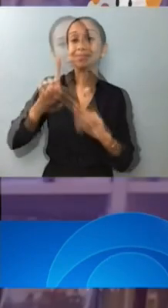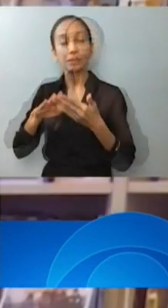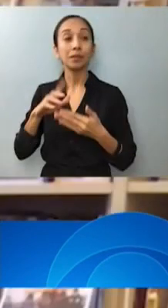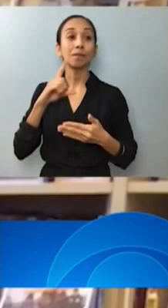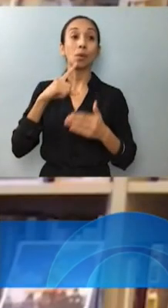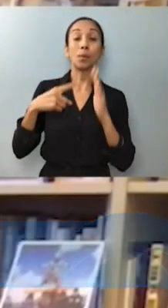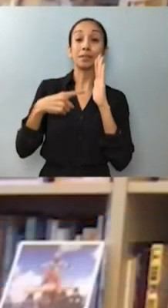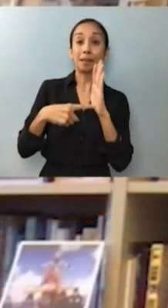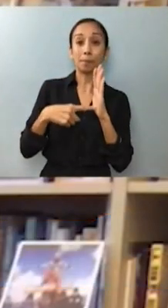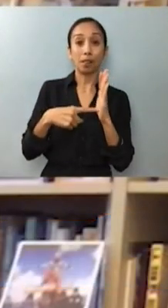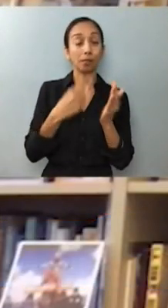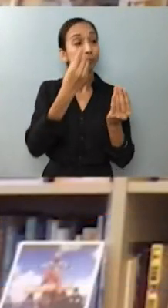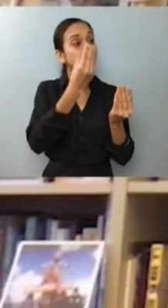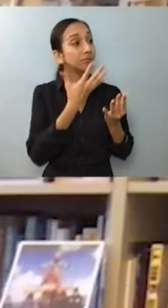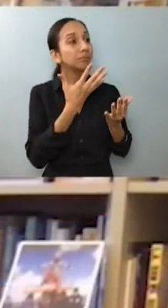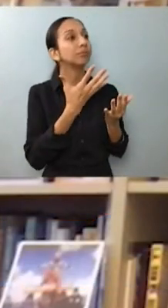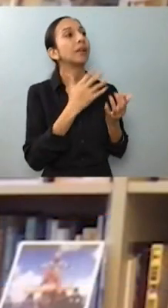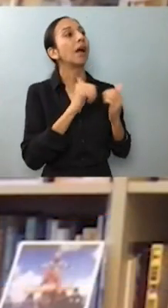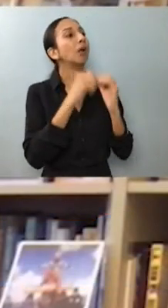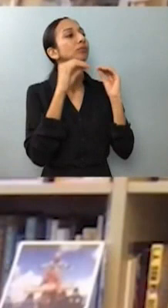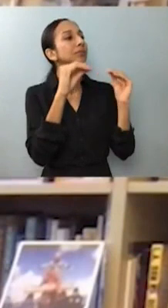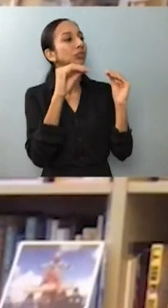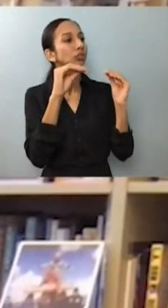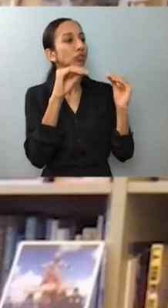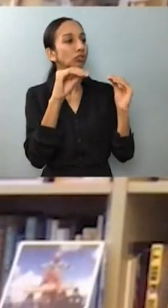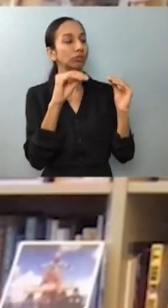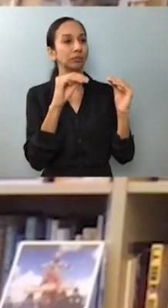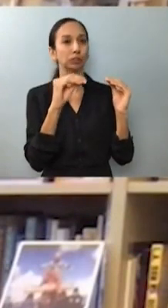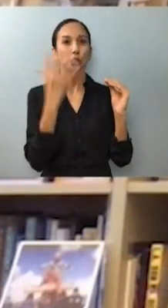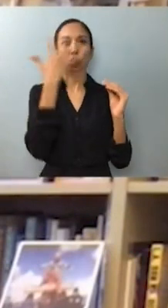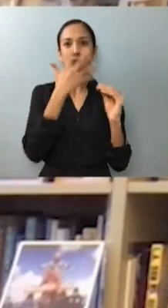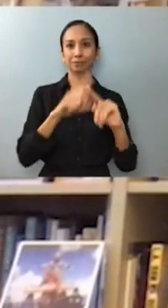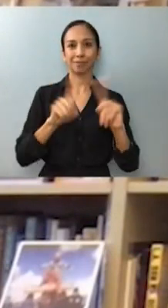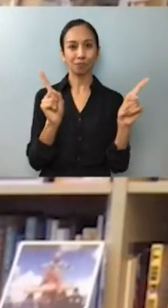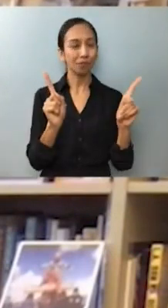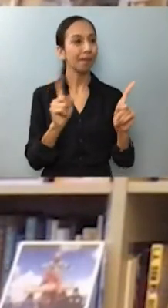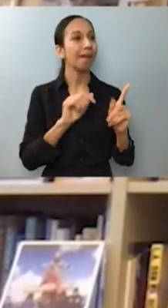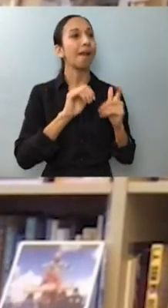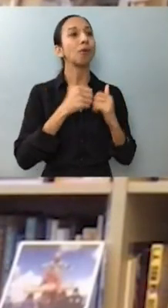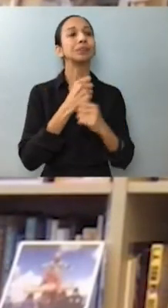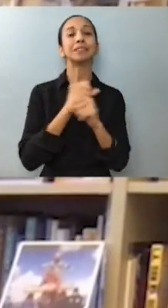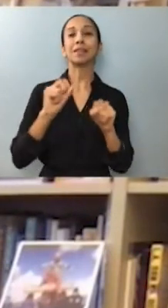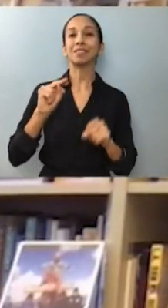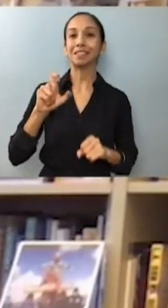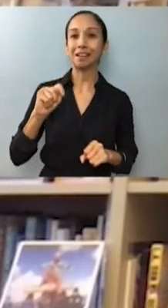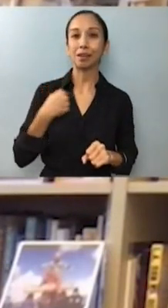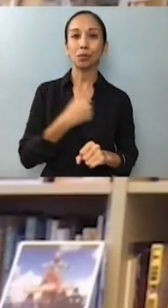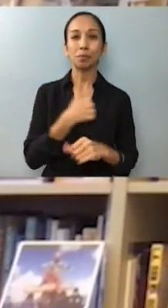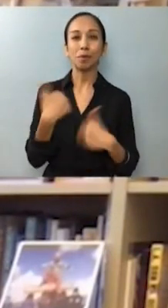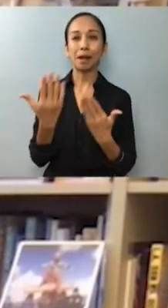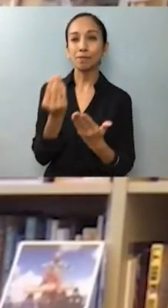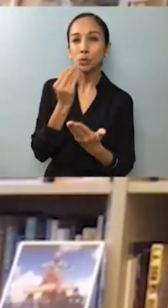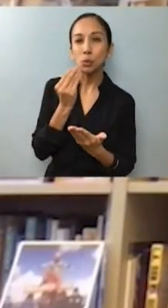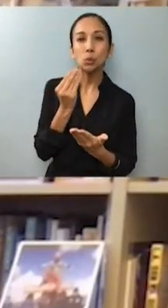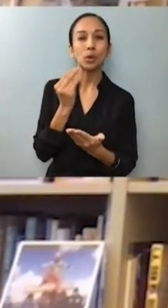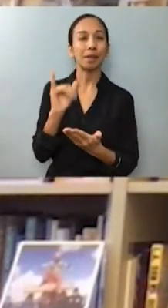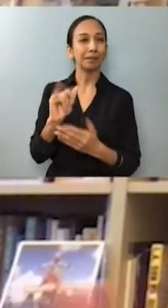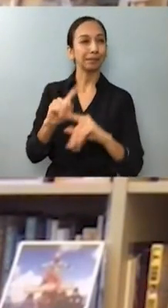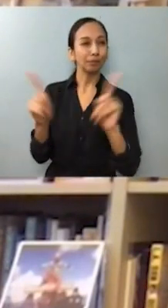fun challenges. Schools have also held town hall meetings on distance learning, and they continue to provide grab-and-go meals for families.